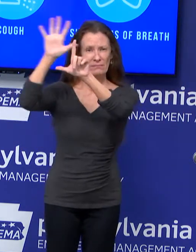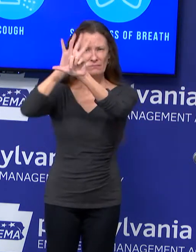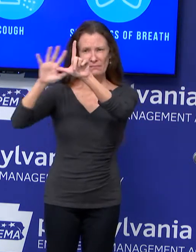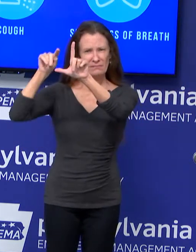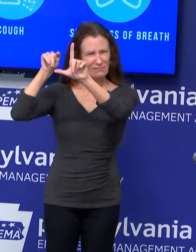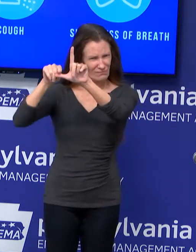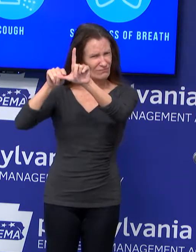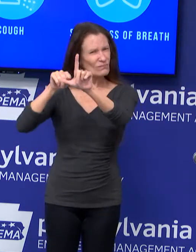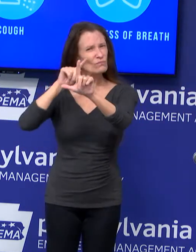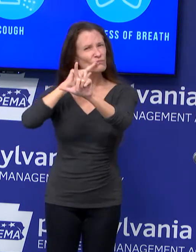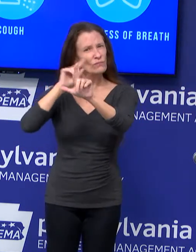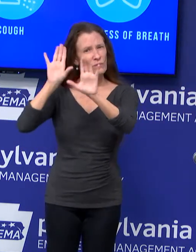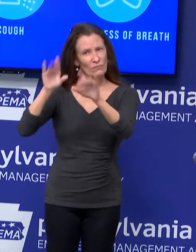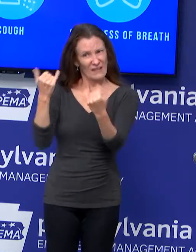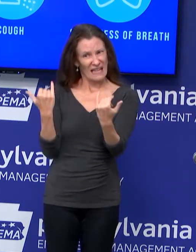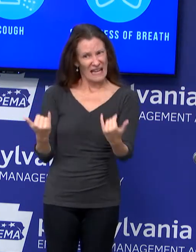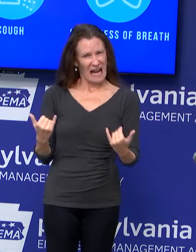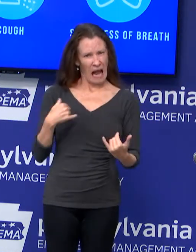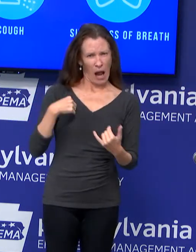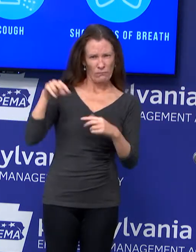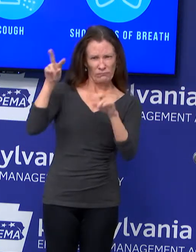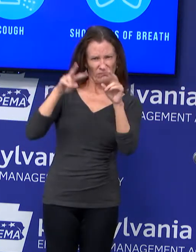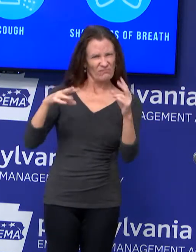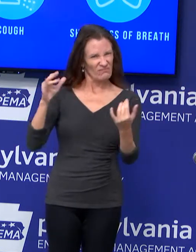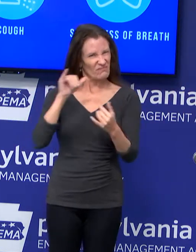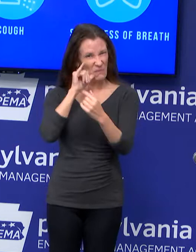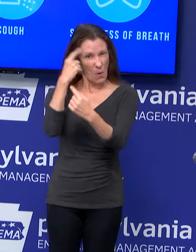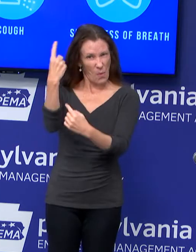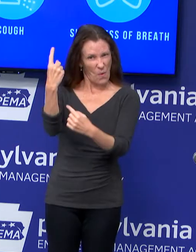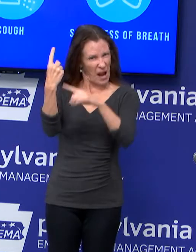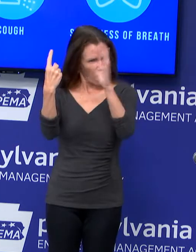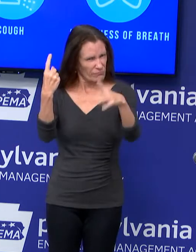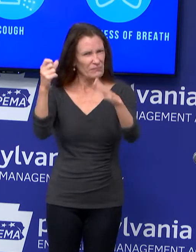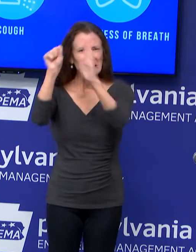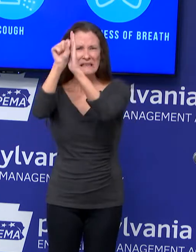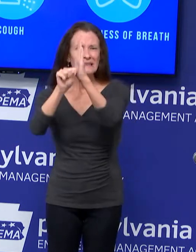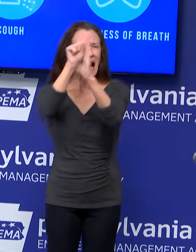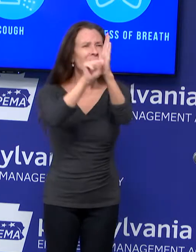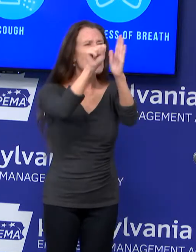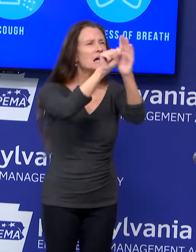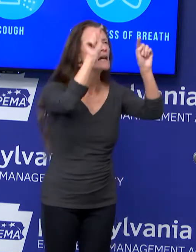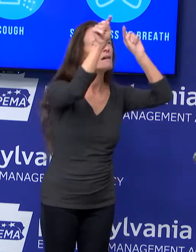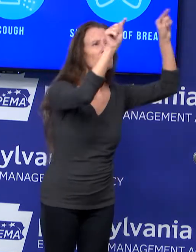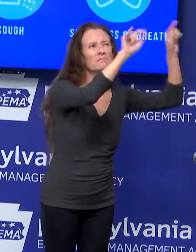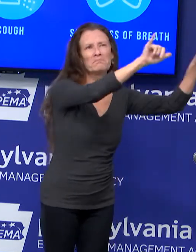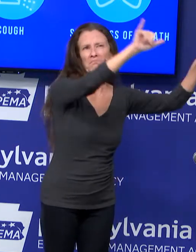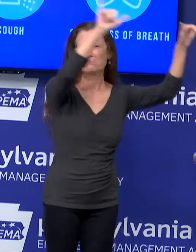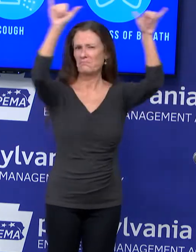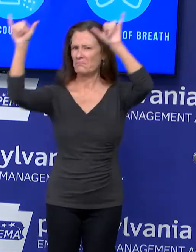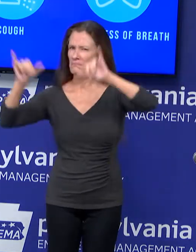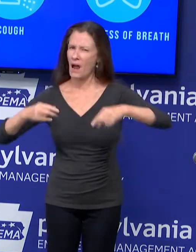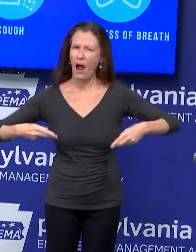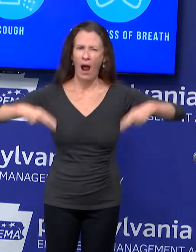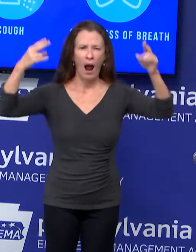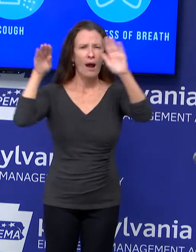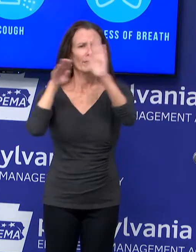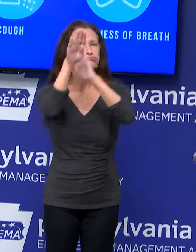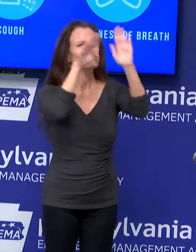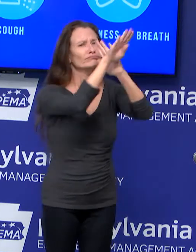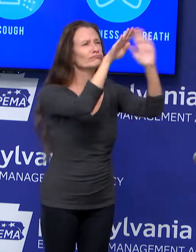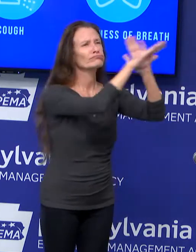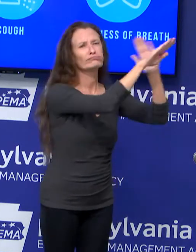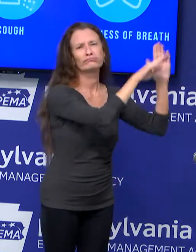in almost every state. Of those cases, 73% are now considered recovered,